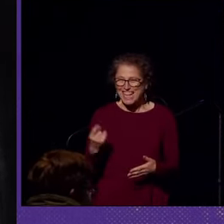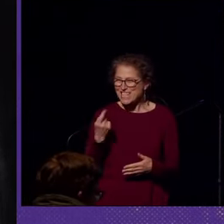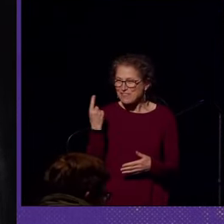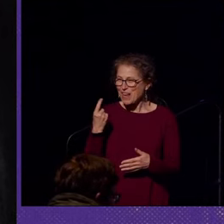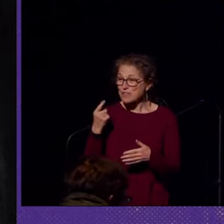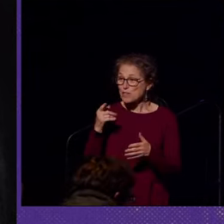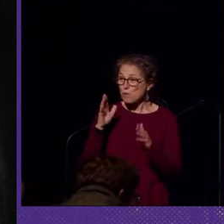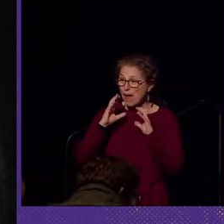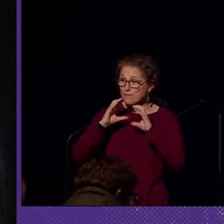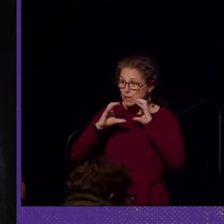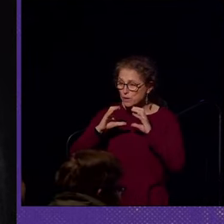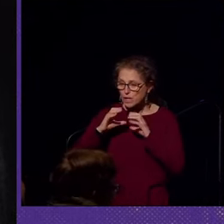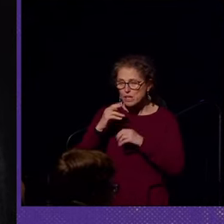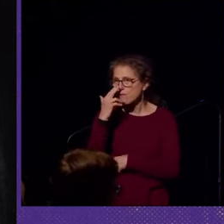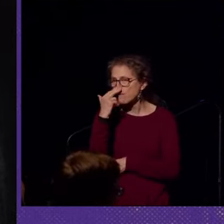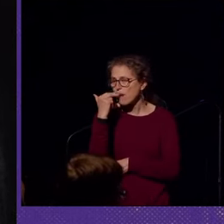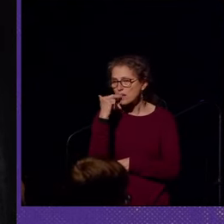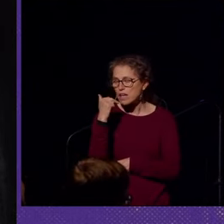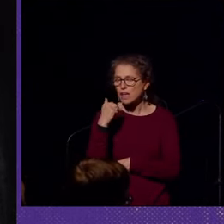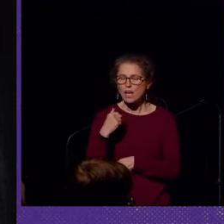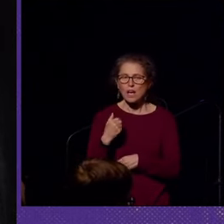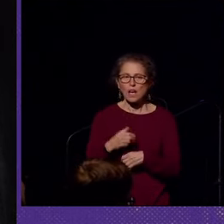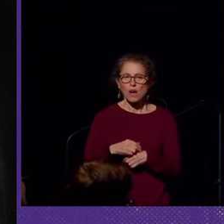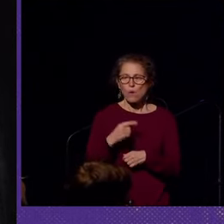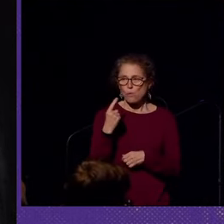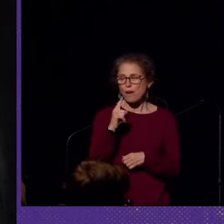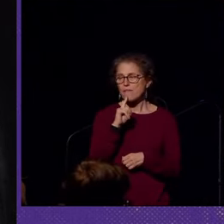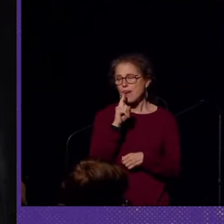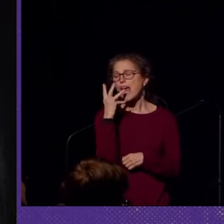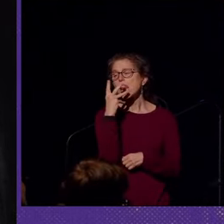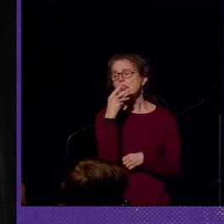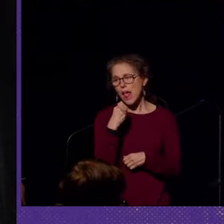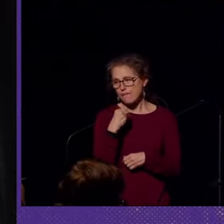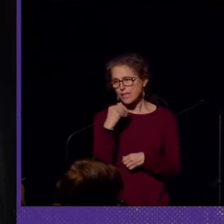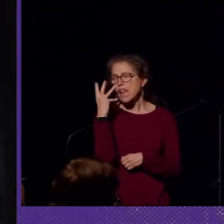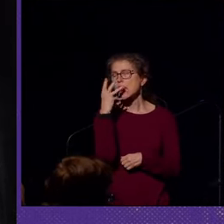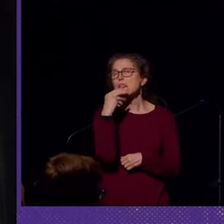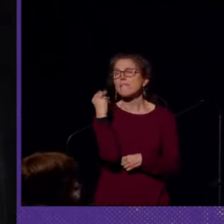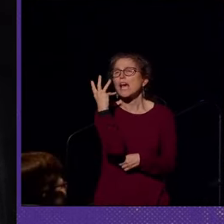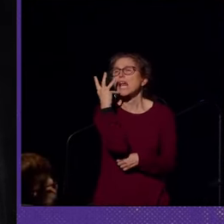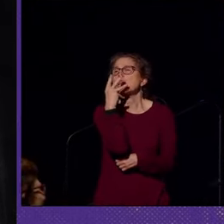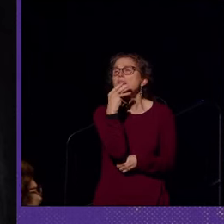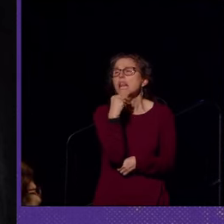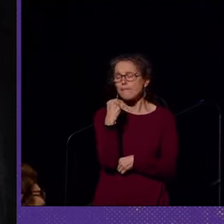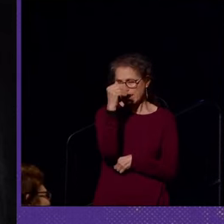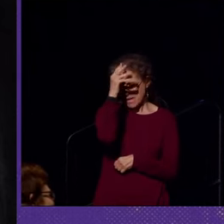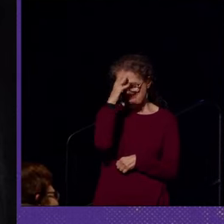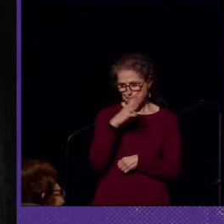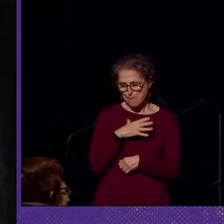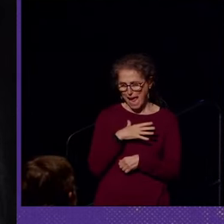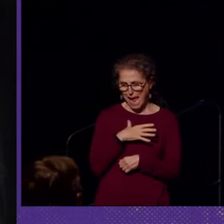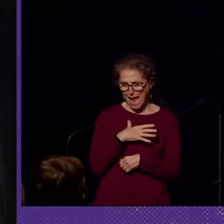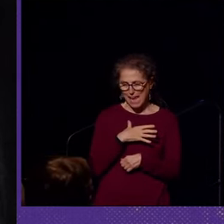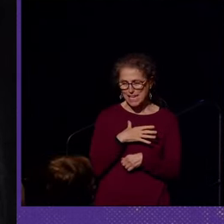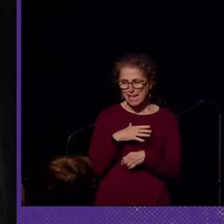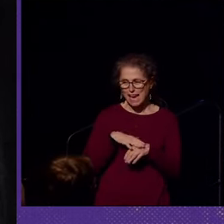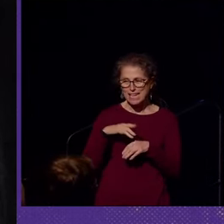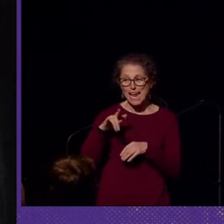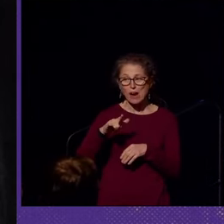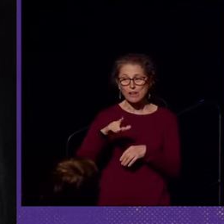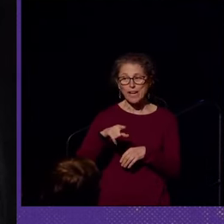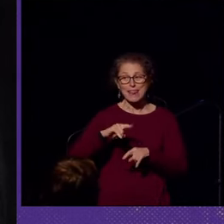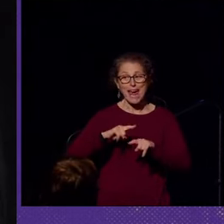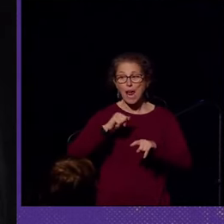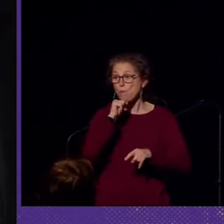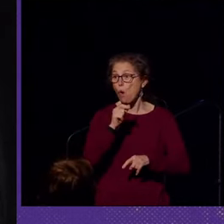with me is also funny. One very lovely, lovely, lovely, lovely, lovely man who worked at an airline that should not be named,